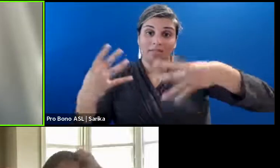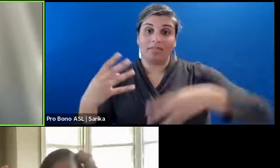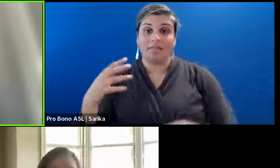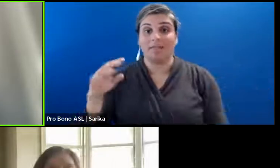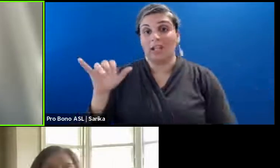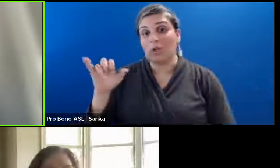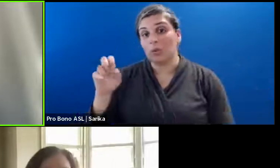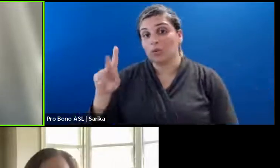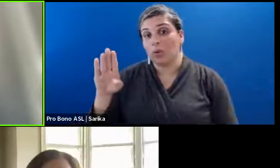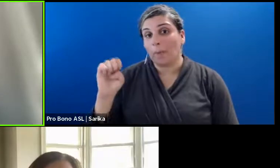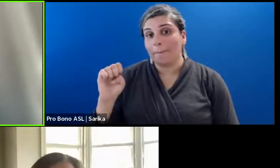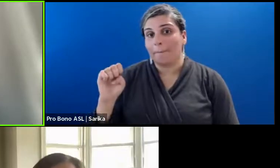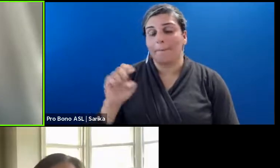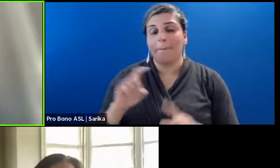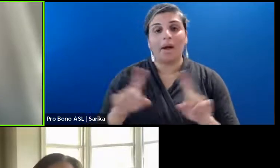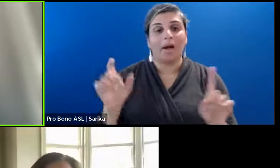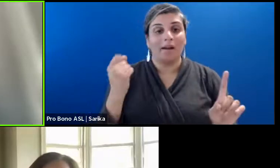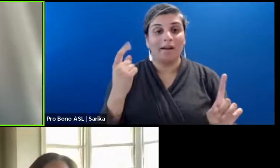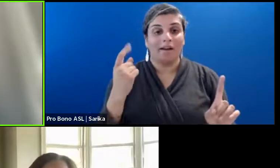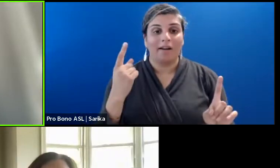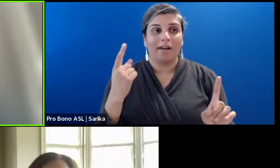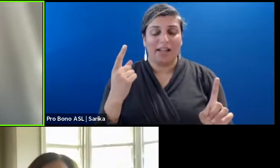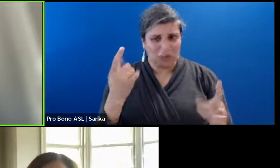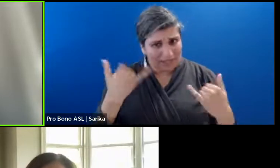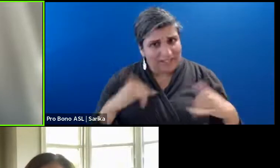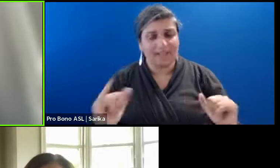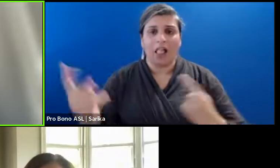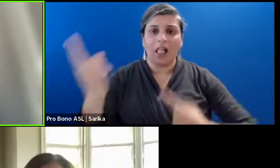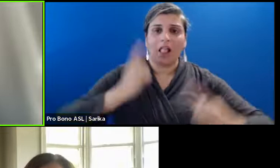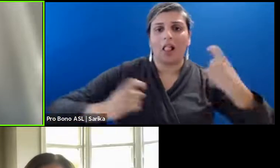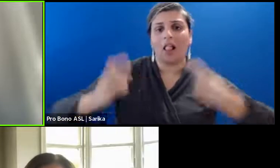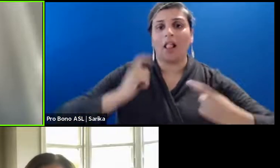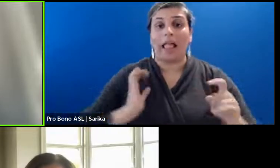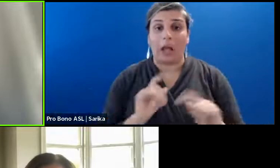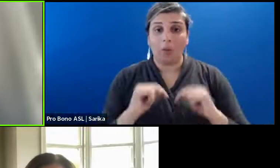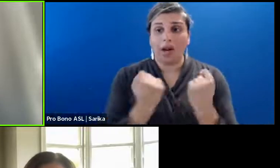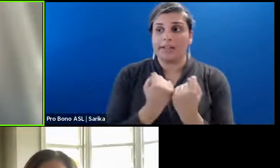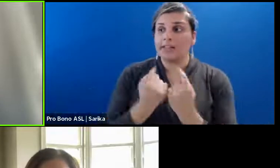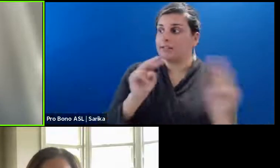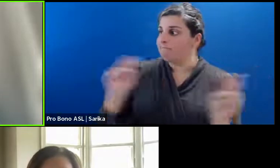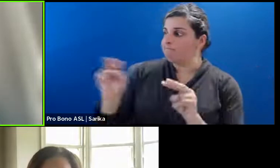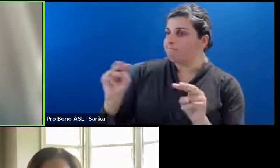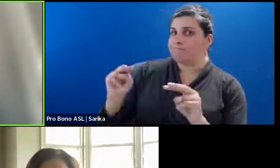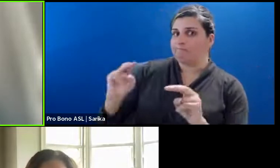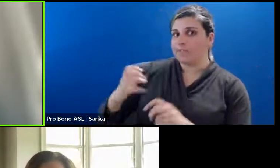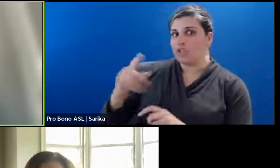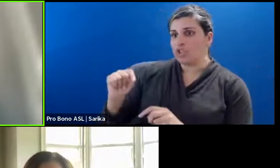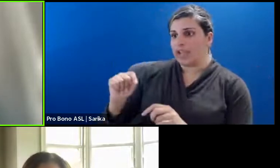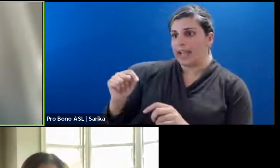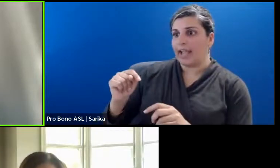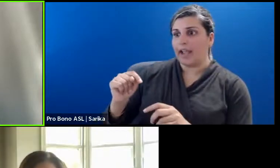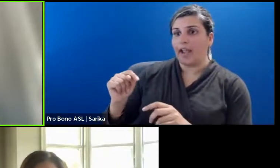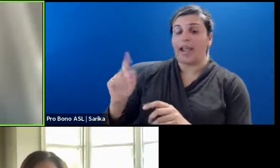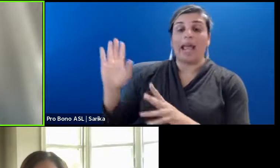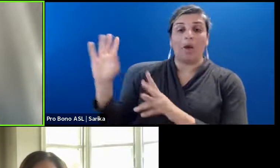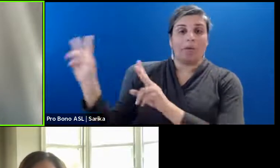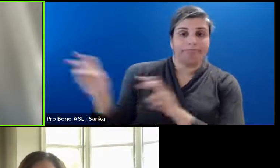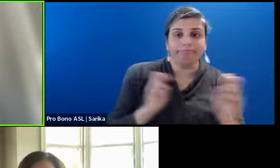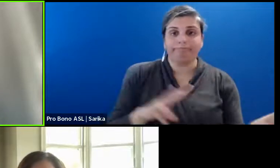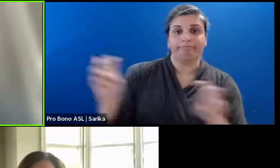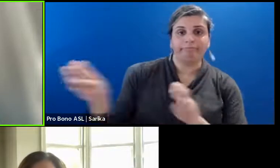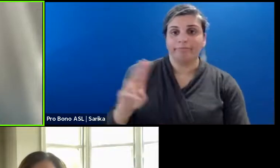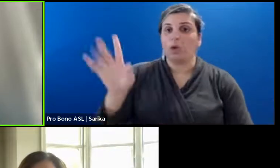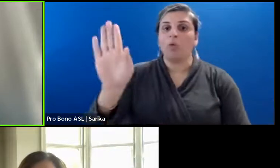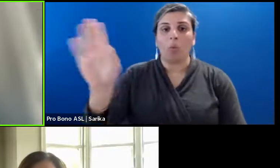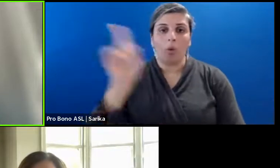YouTube, but that doesn't mean that you can't ask questions. Our team is monitoring the chat and we'll be passing your questions along to the moderator.